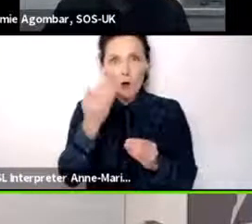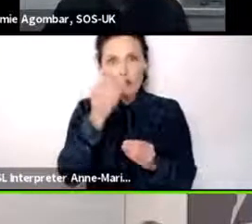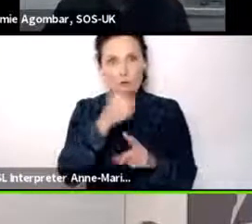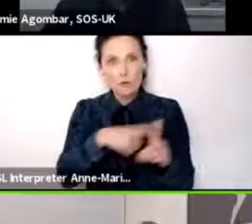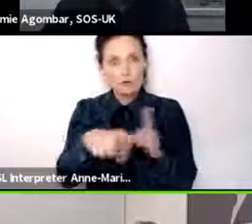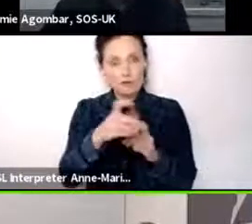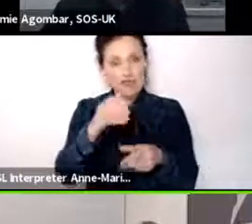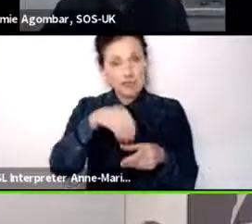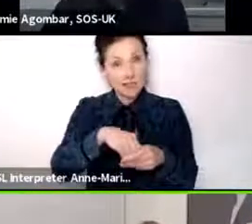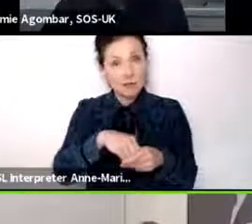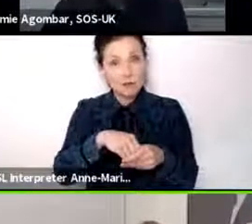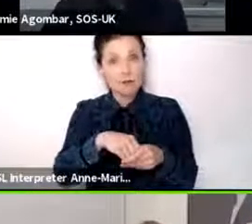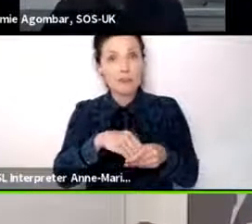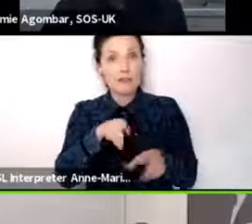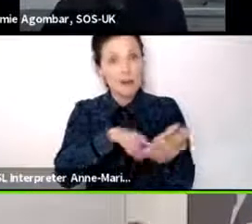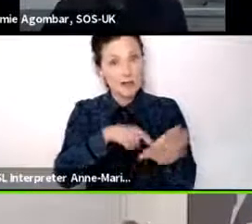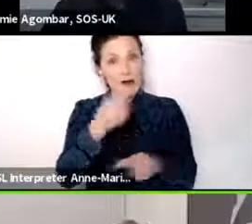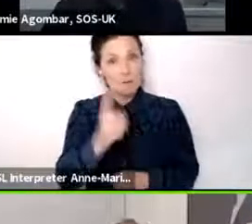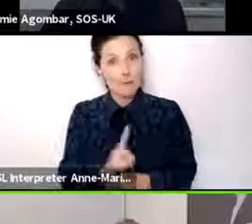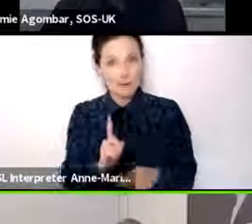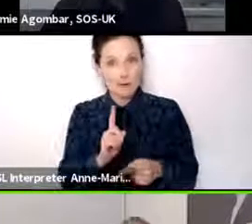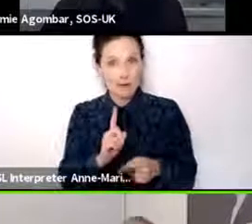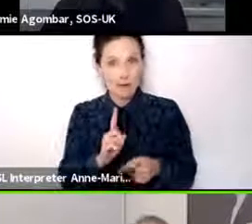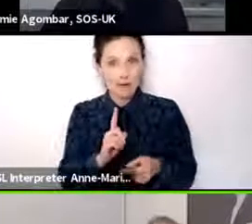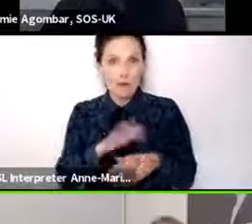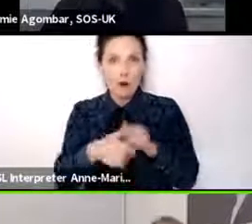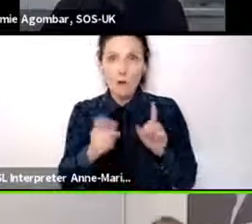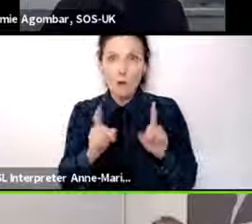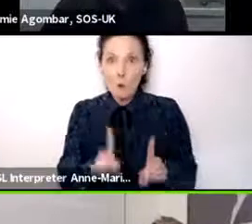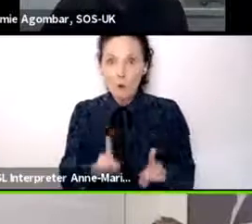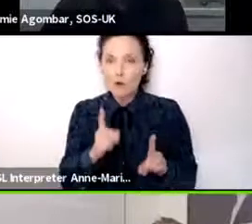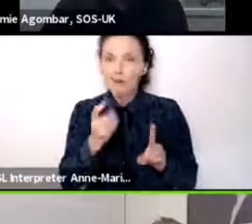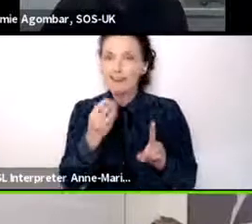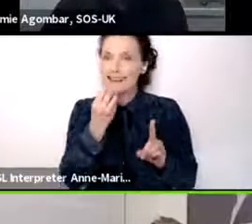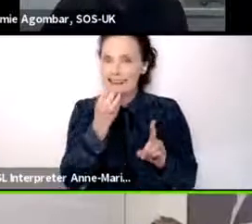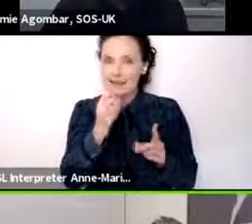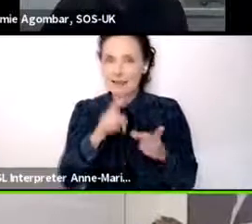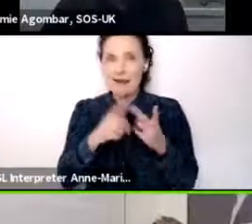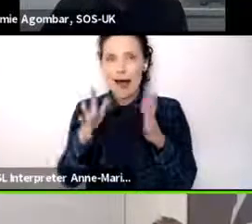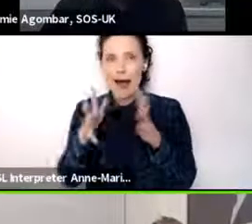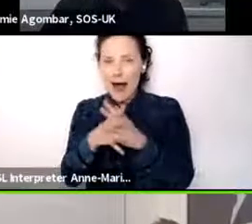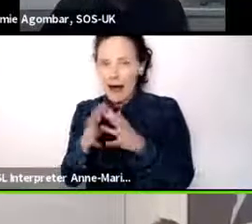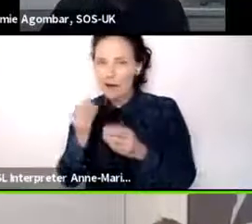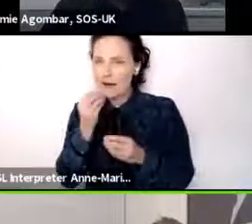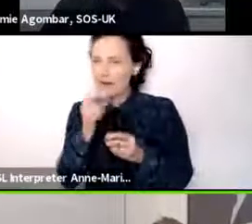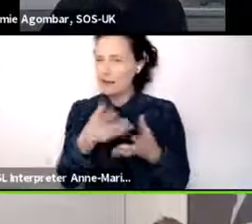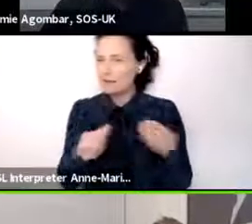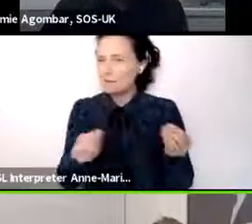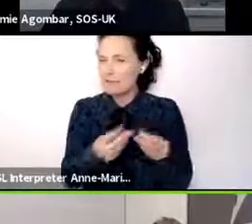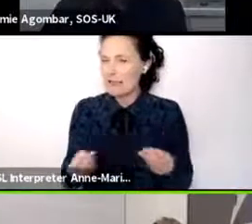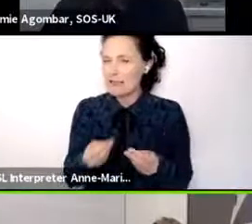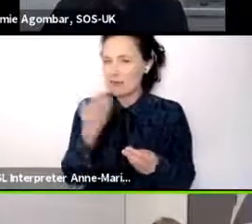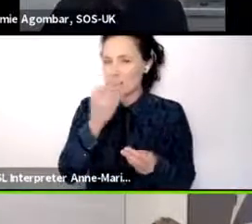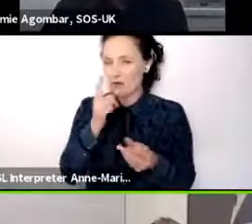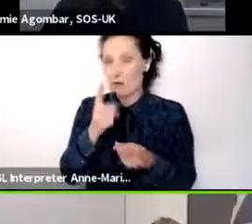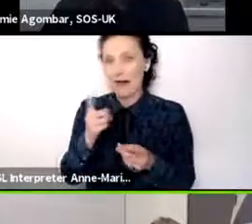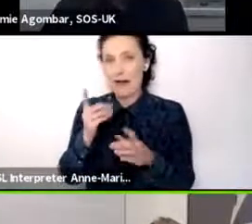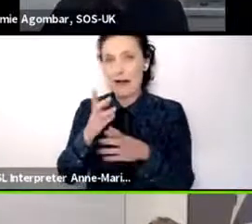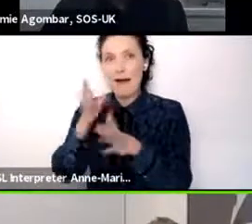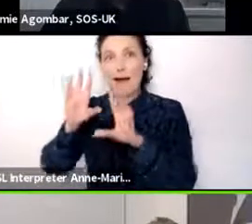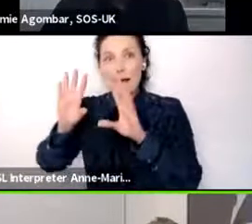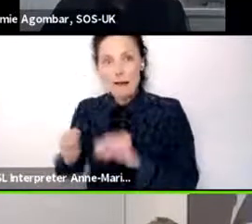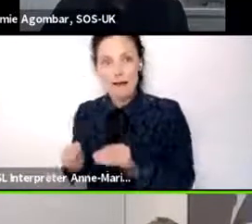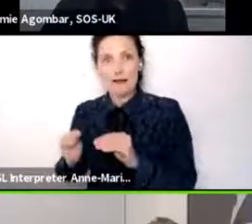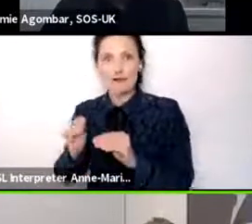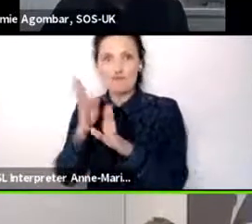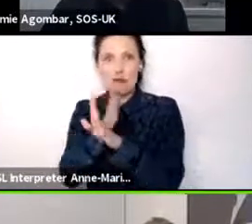including the young people about what we eat and and how we meet. And that's a big part of what's missing in our schools as well. But end privatisation of so much of